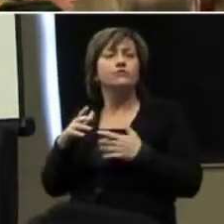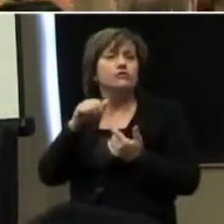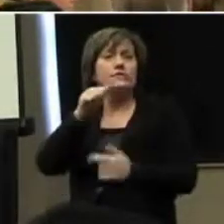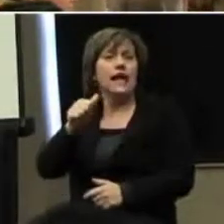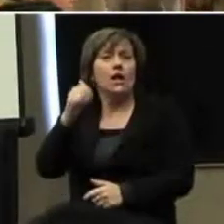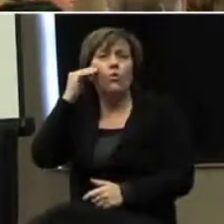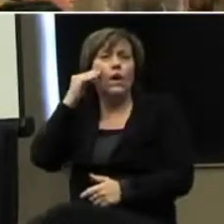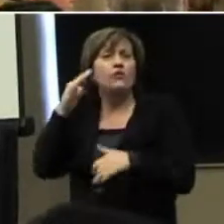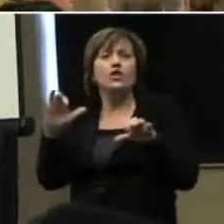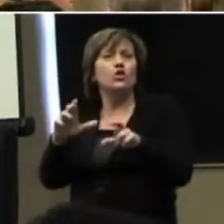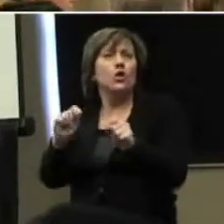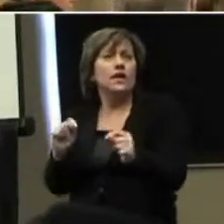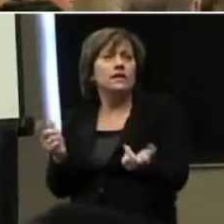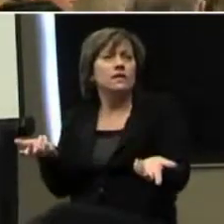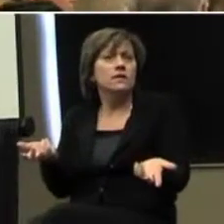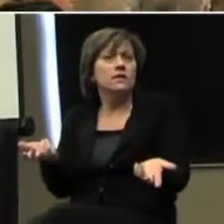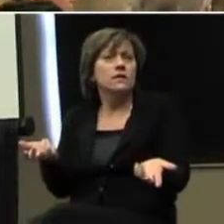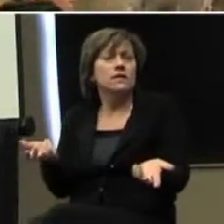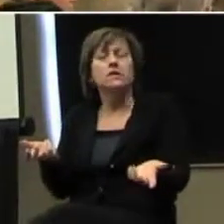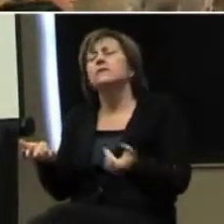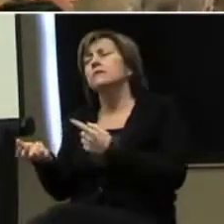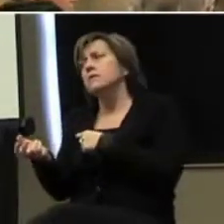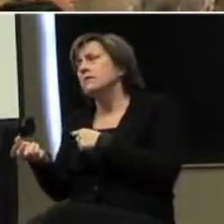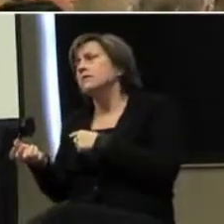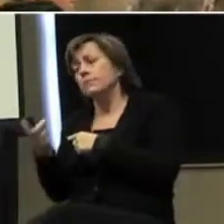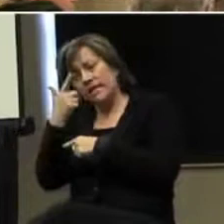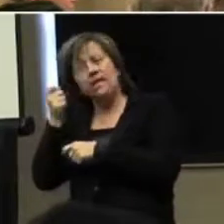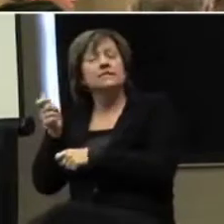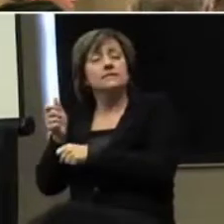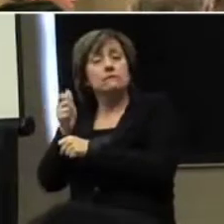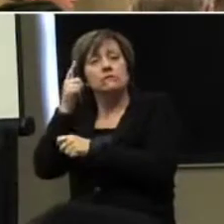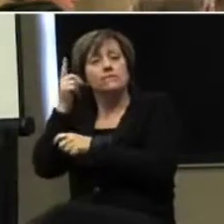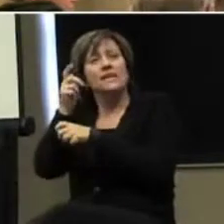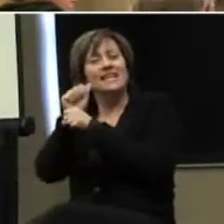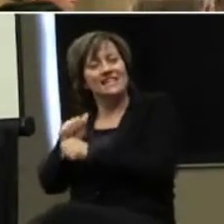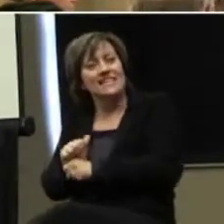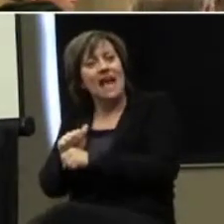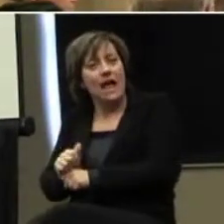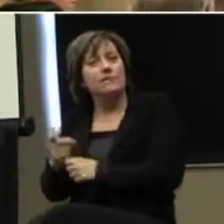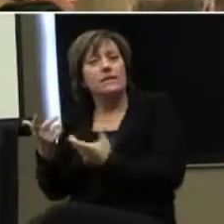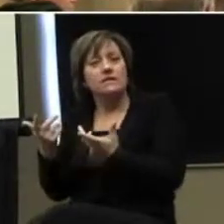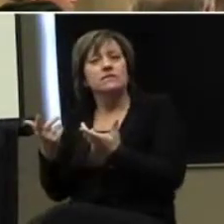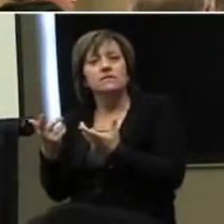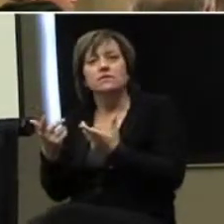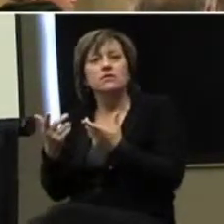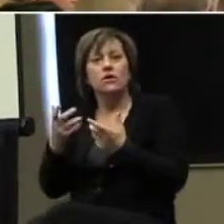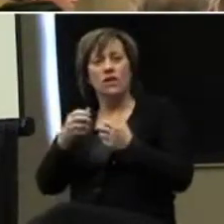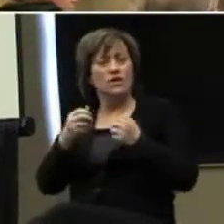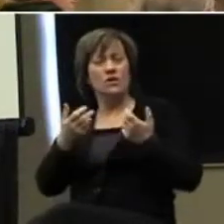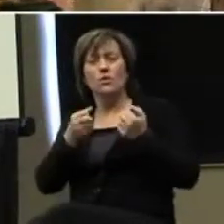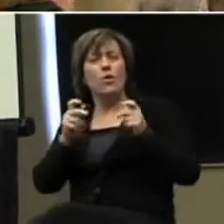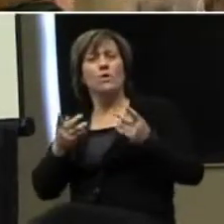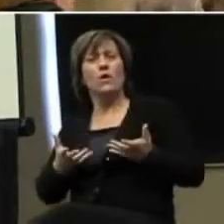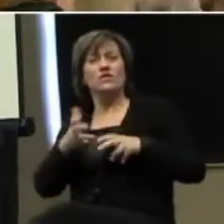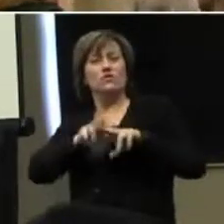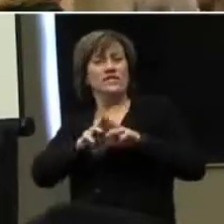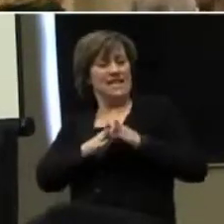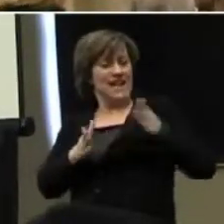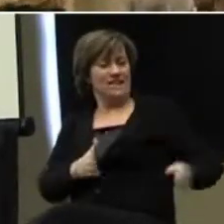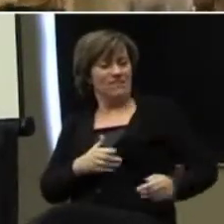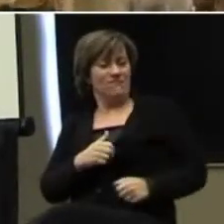unaware. Yes. Because it's habitual. And then nobody wants to sit by them before. You know, in